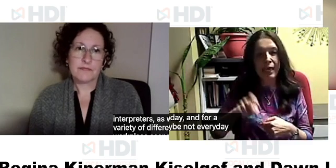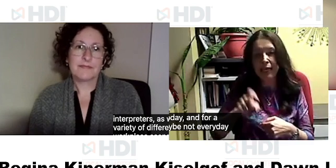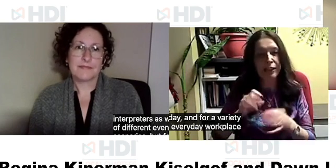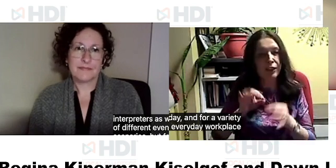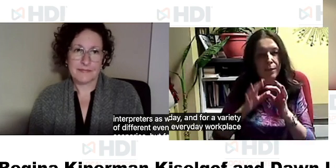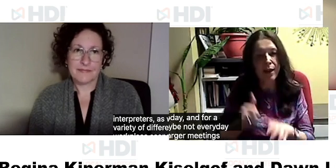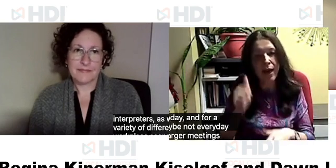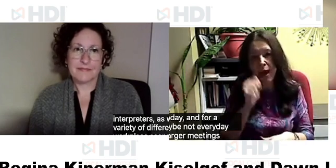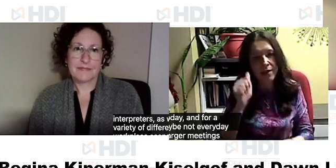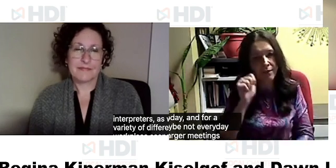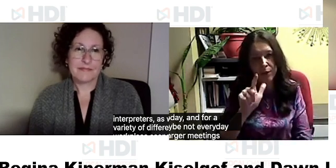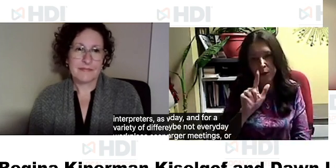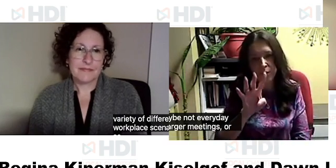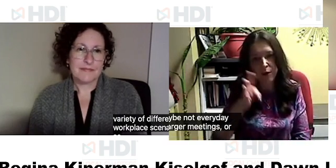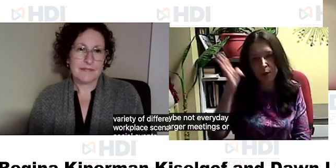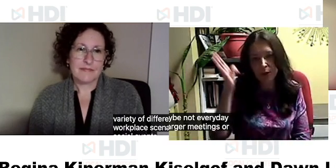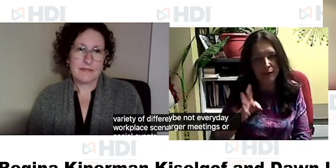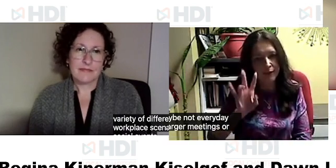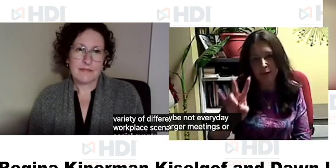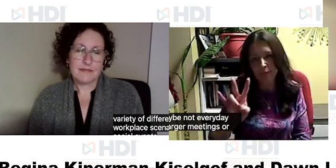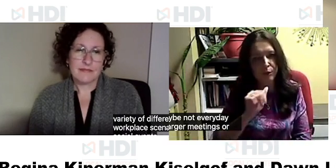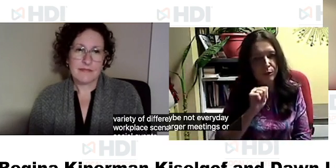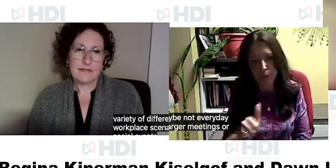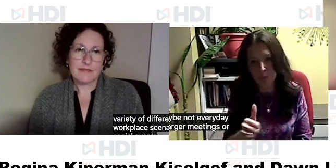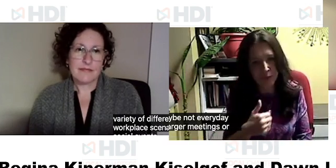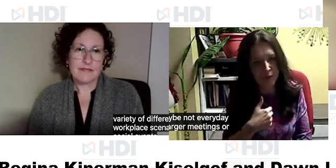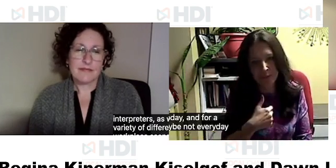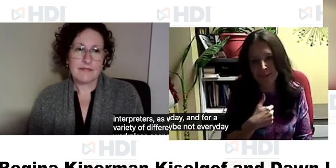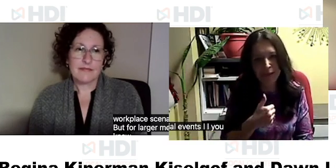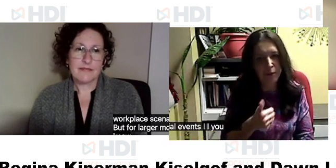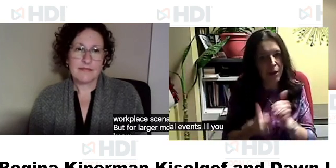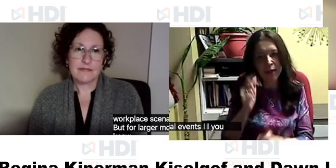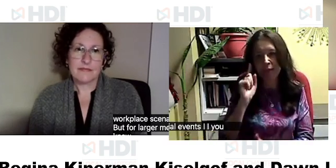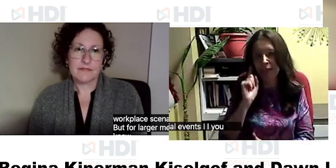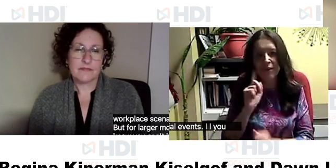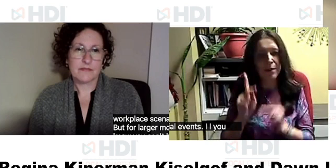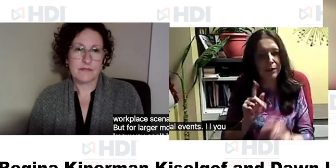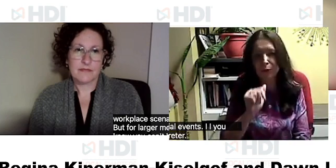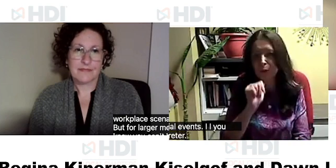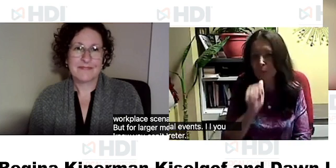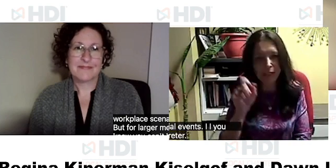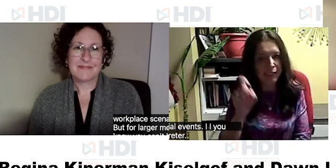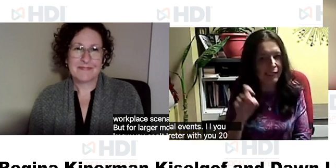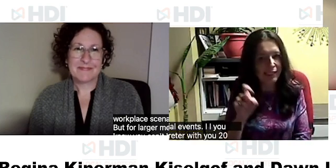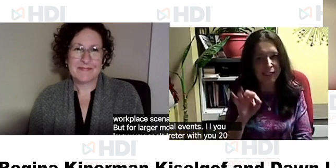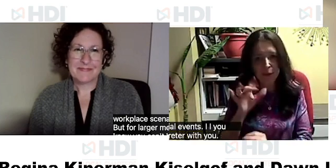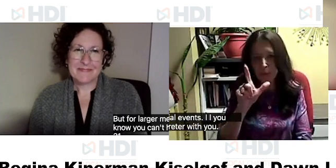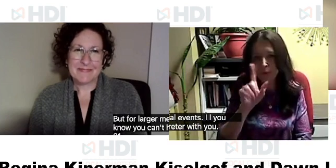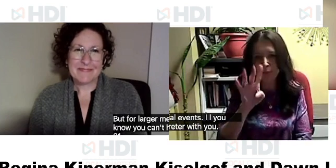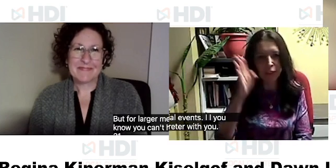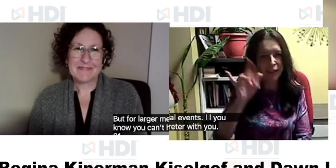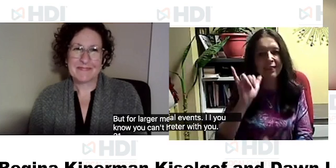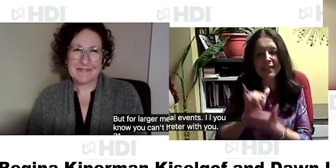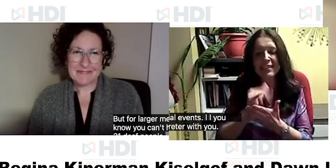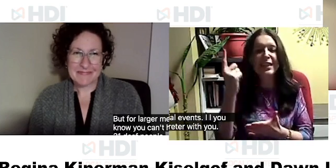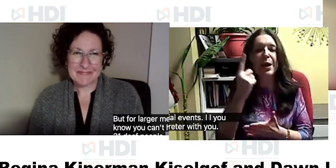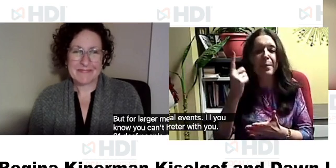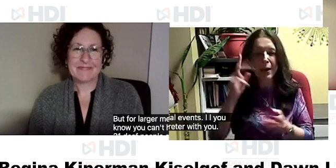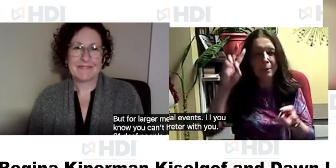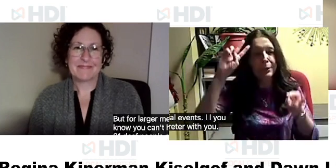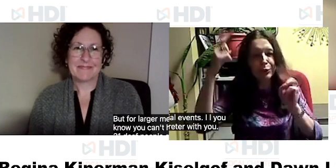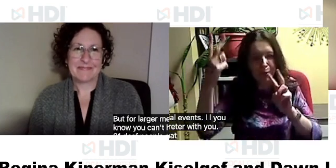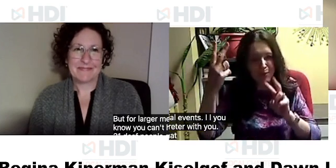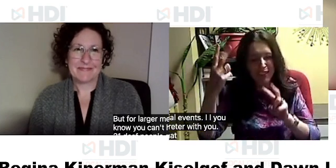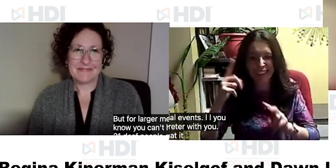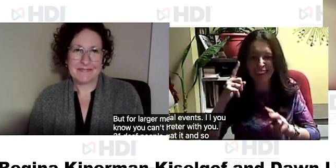meetings or social events i i you know you can't have an interpreter with you 24 7. deaf people can't expect that